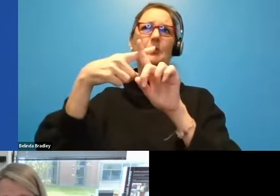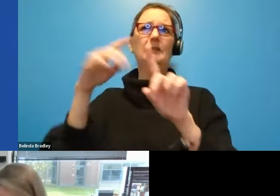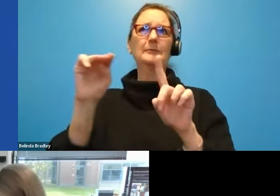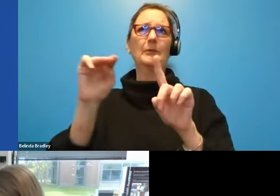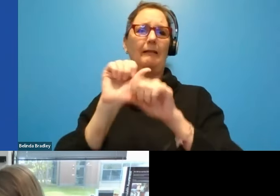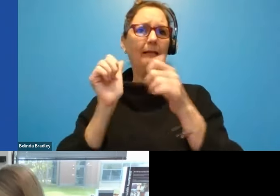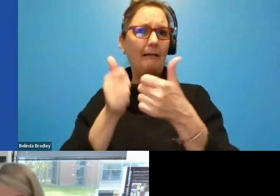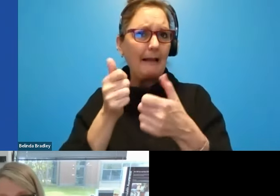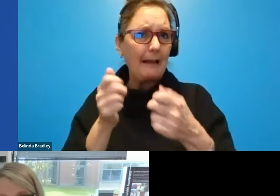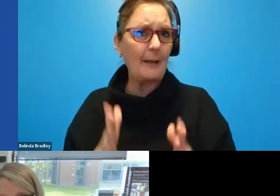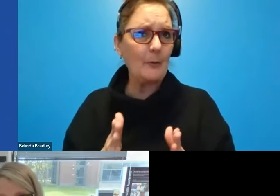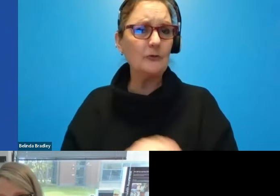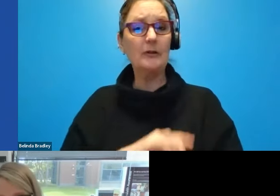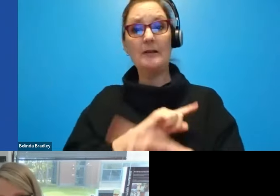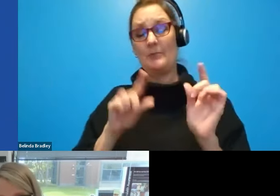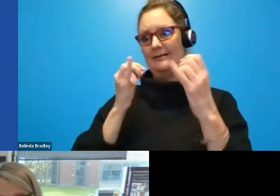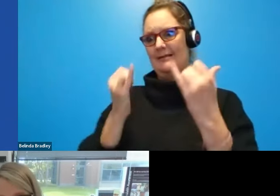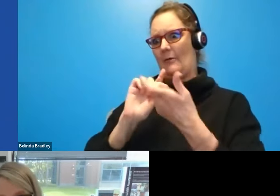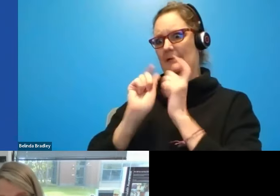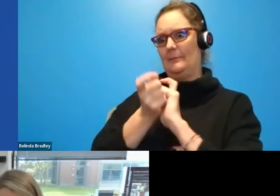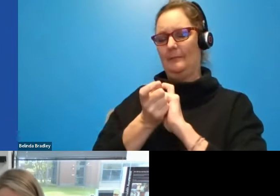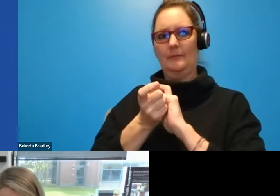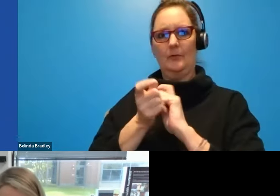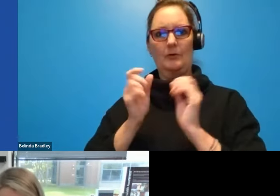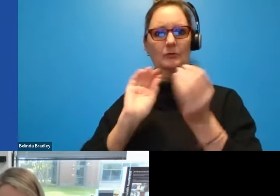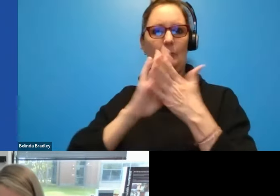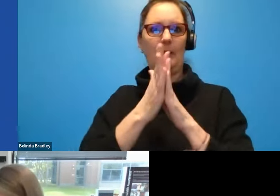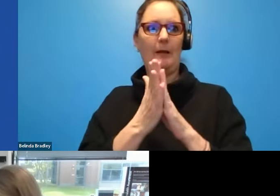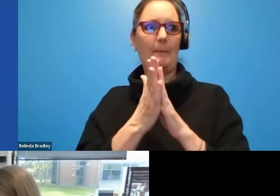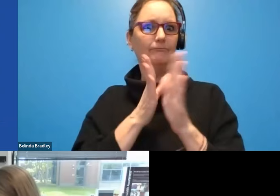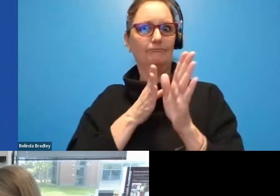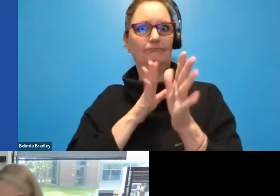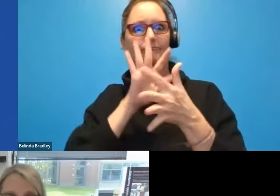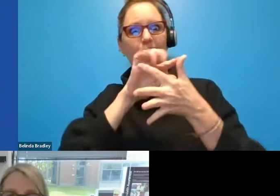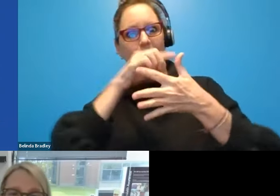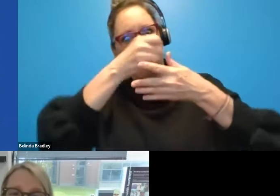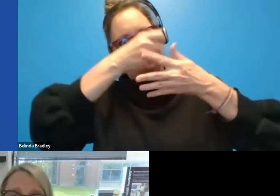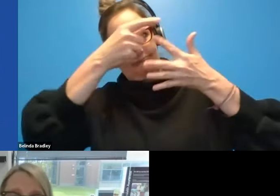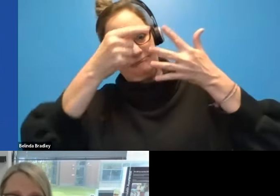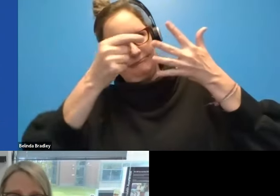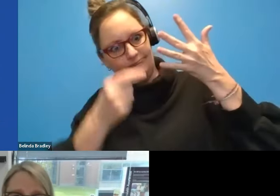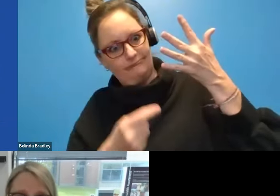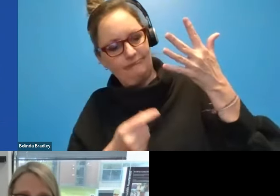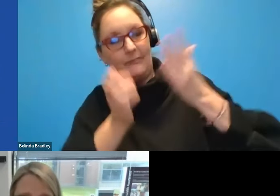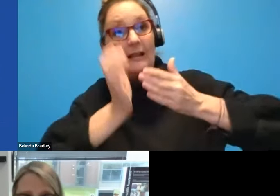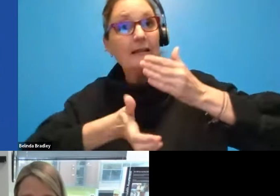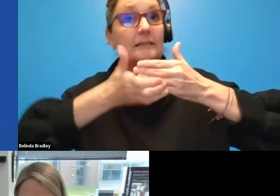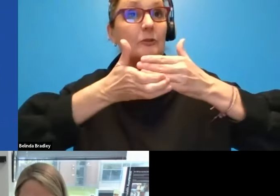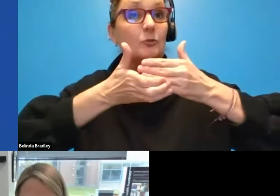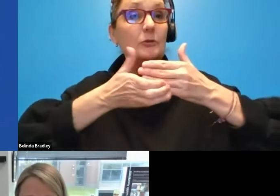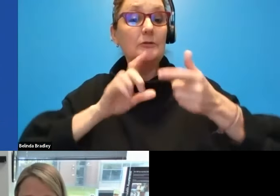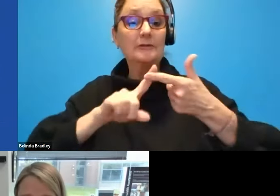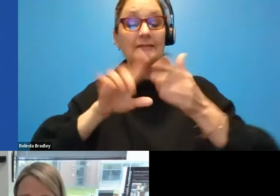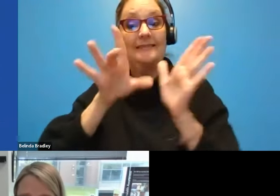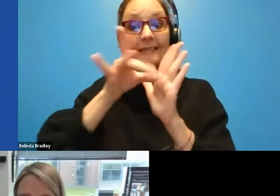evolving into a series of accessible accessories, um, from stickers to mice.